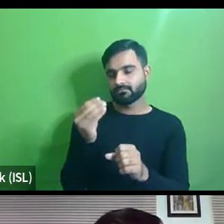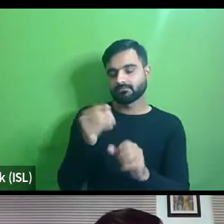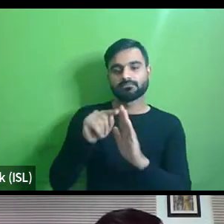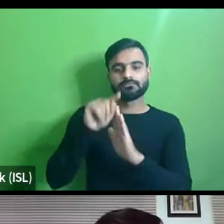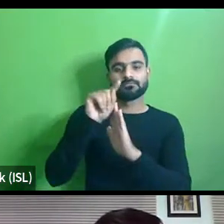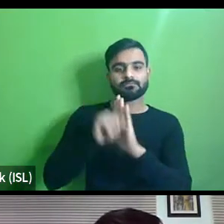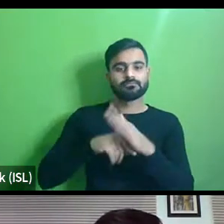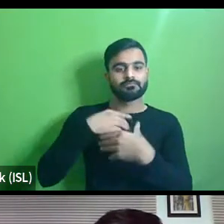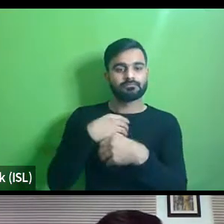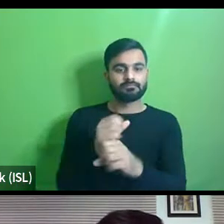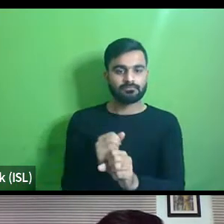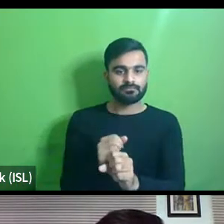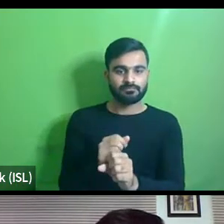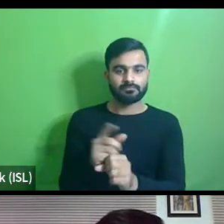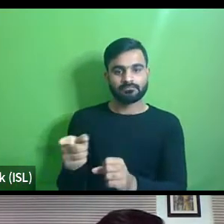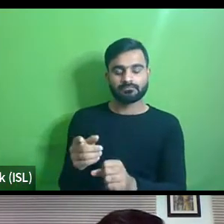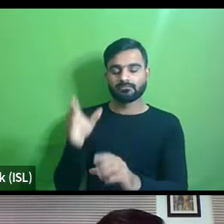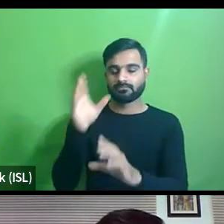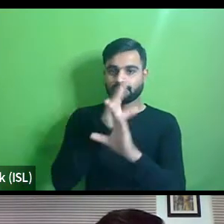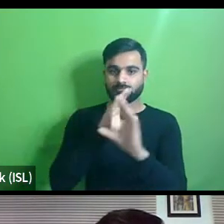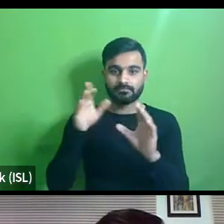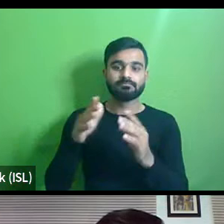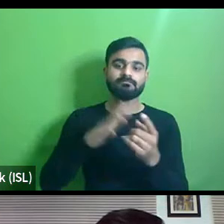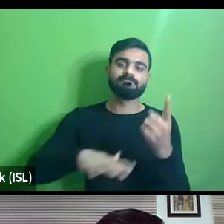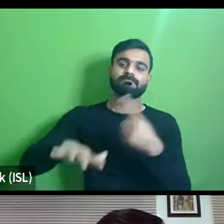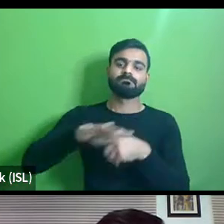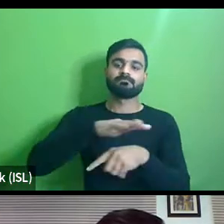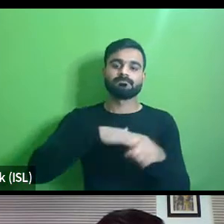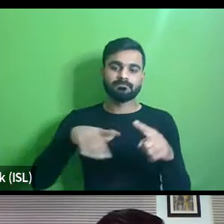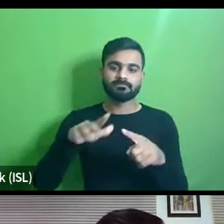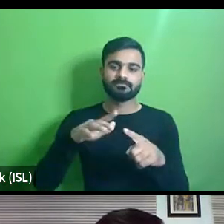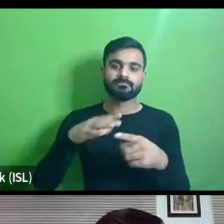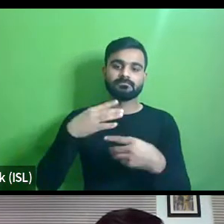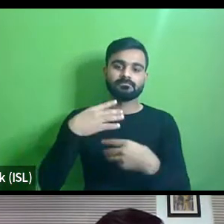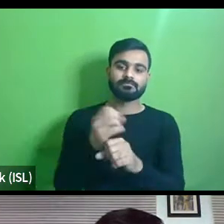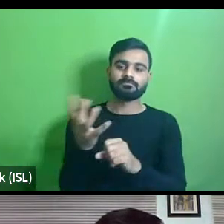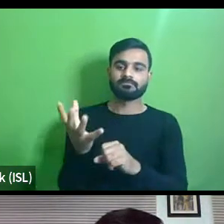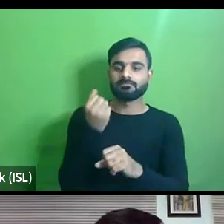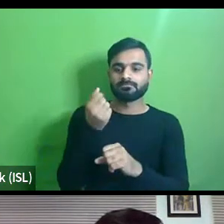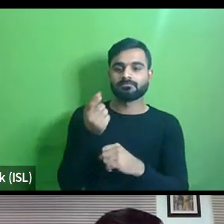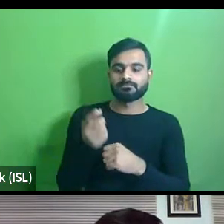makers so that there's a conducive environment a buy-in there too